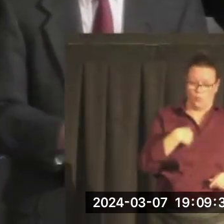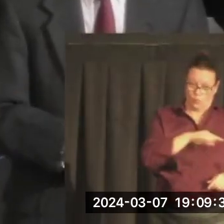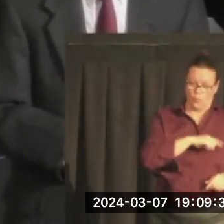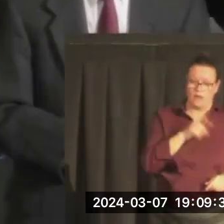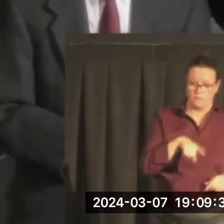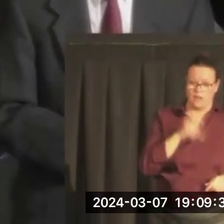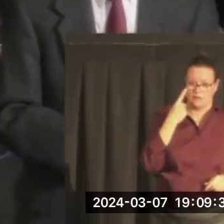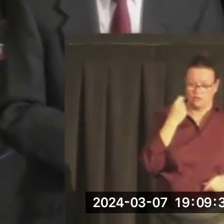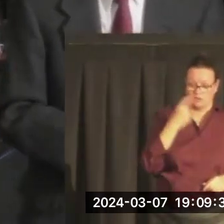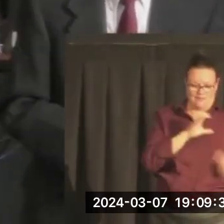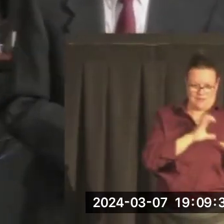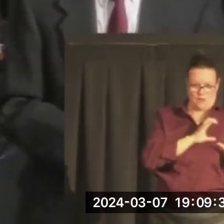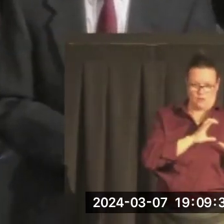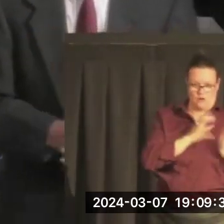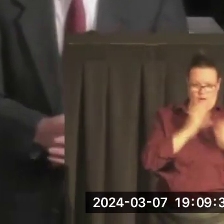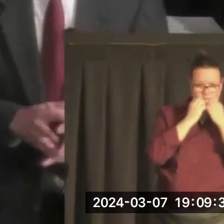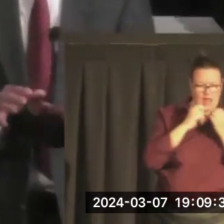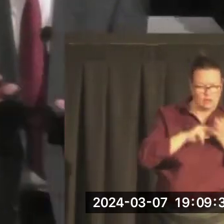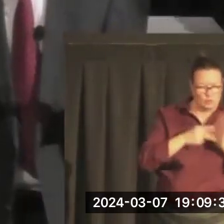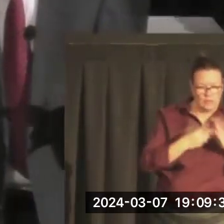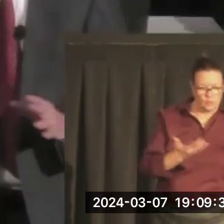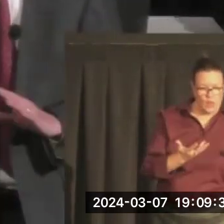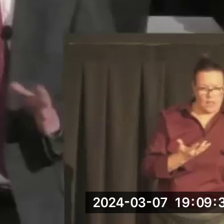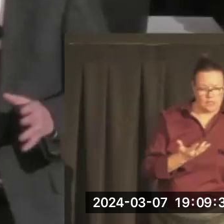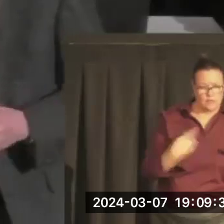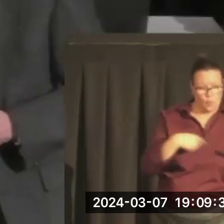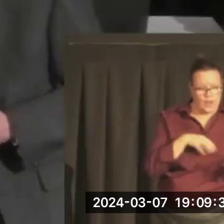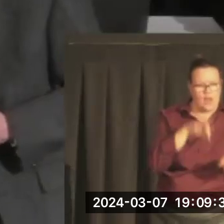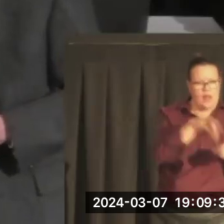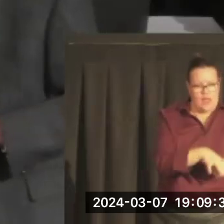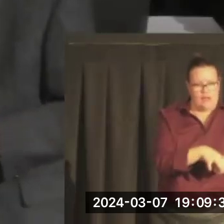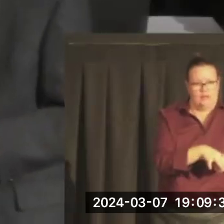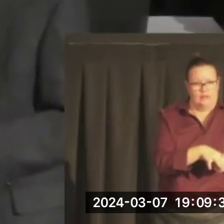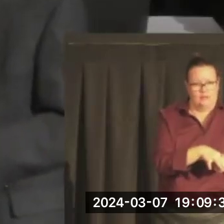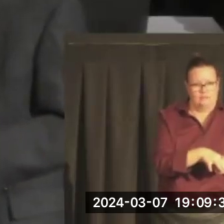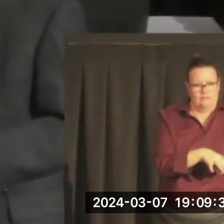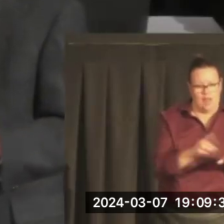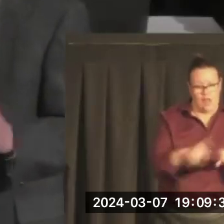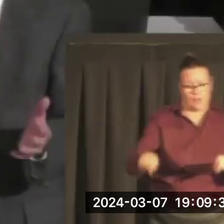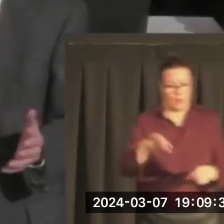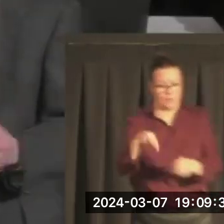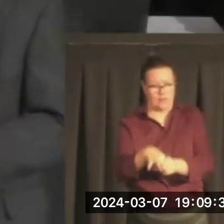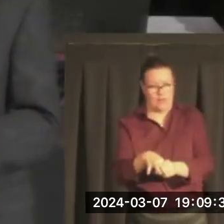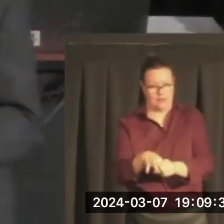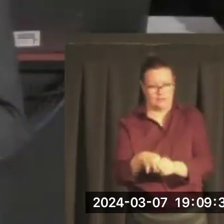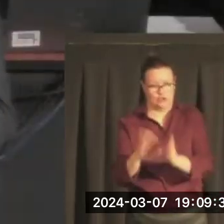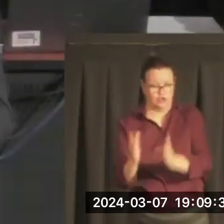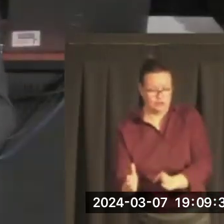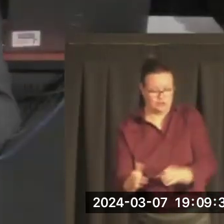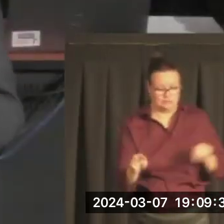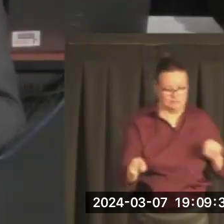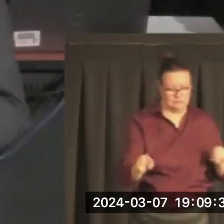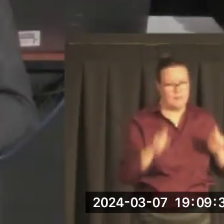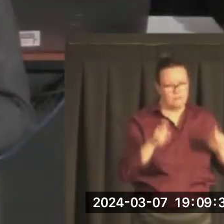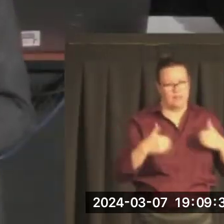values. And so the theme of character will be a significant part of